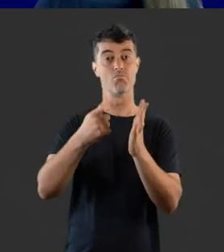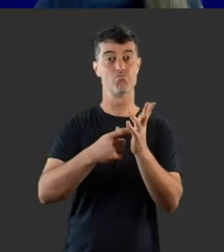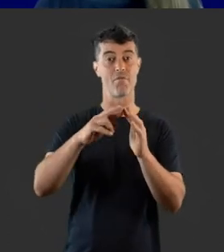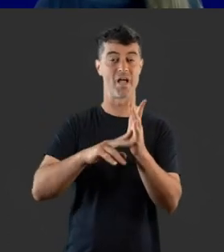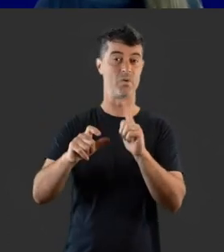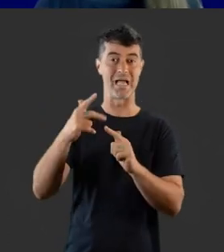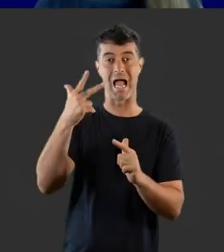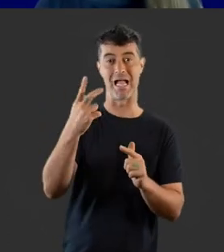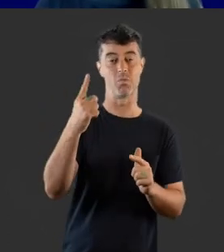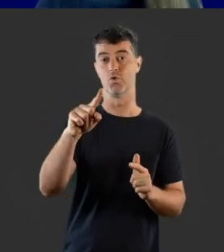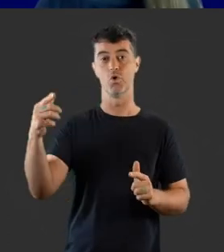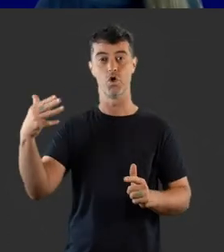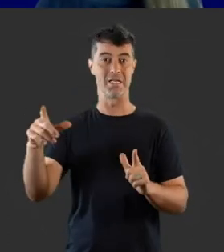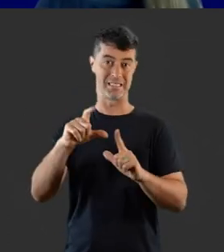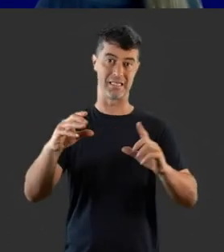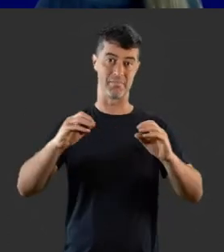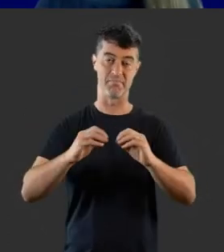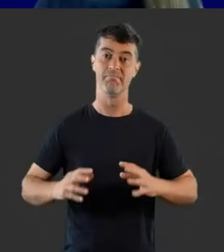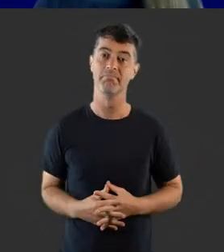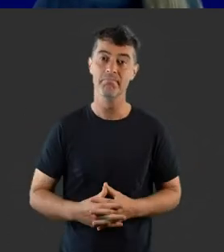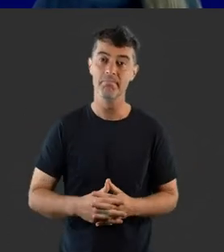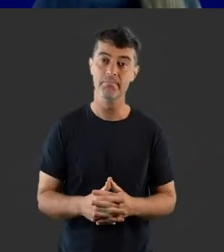loss, 81 to 90 decibels.